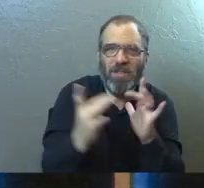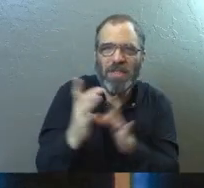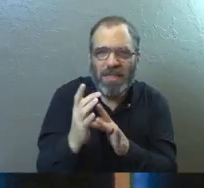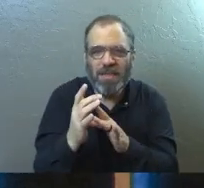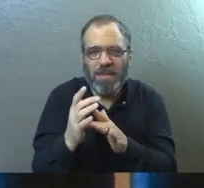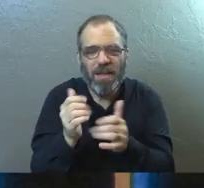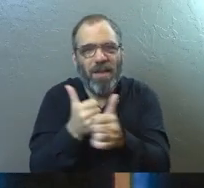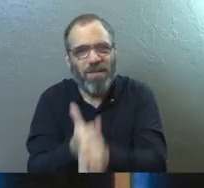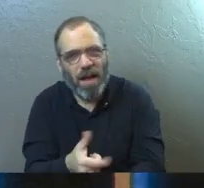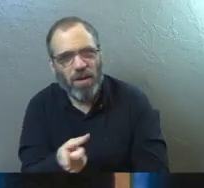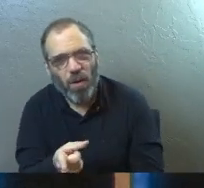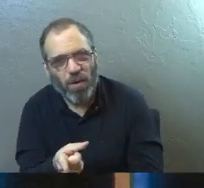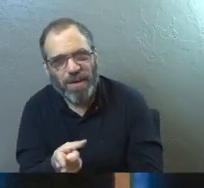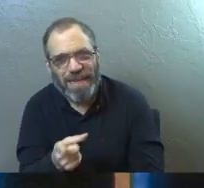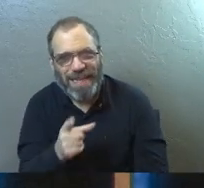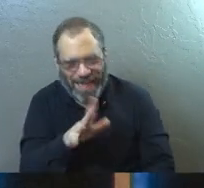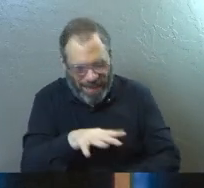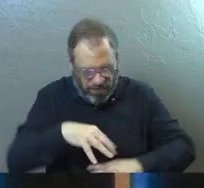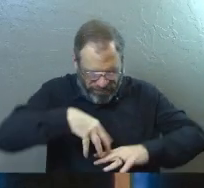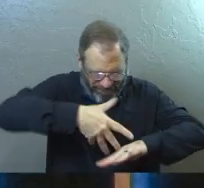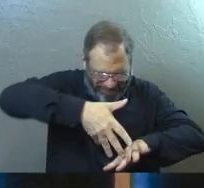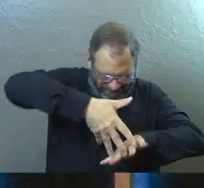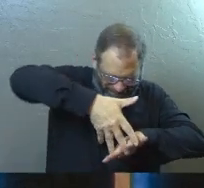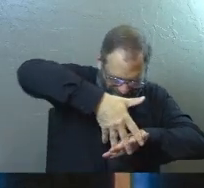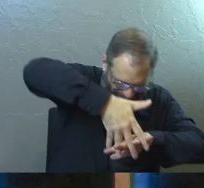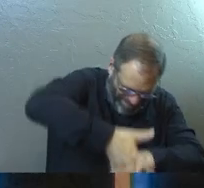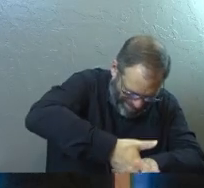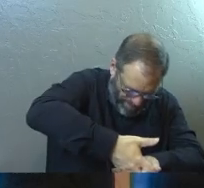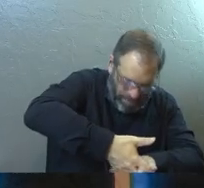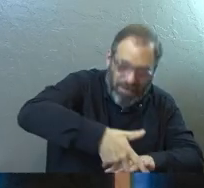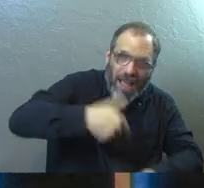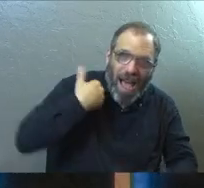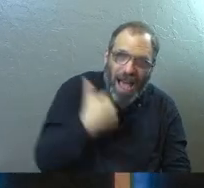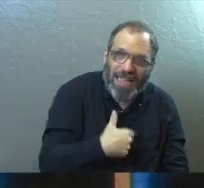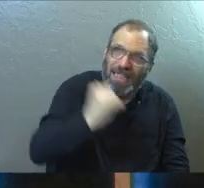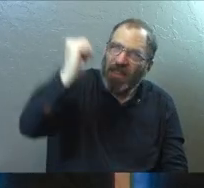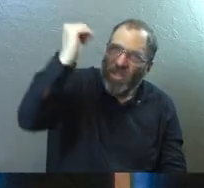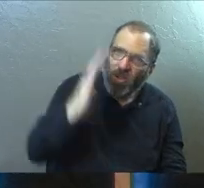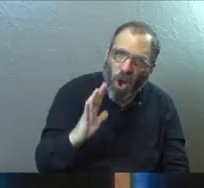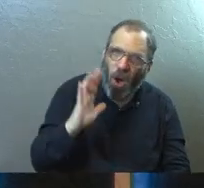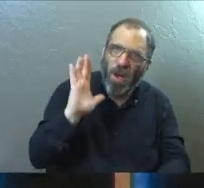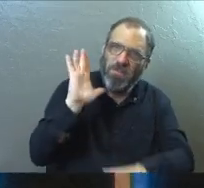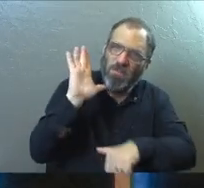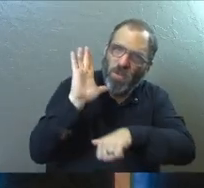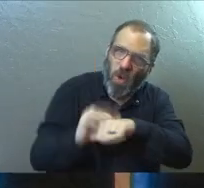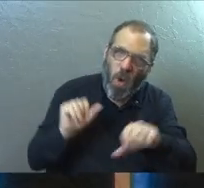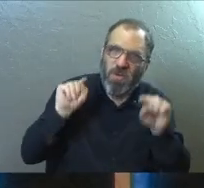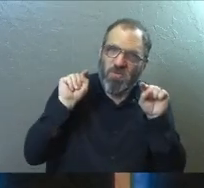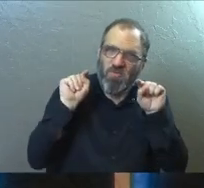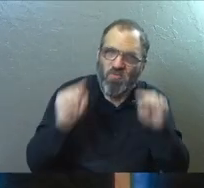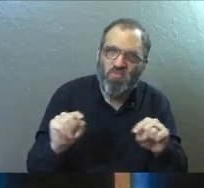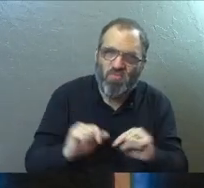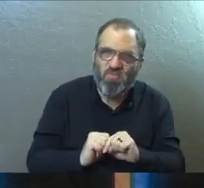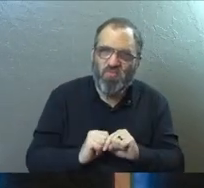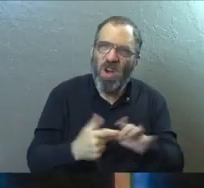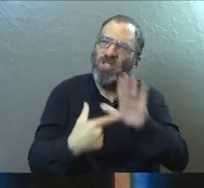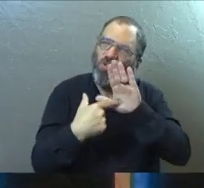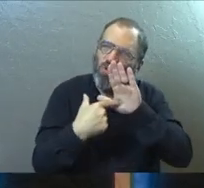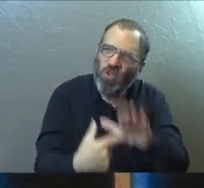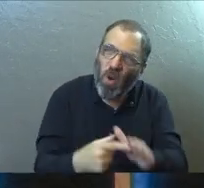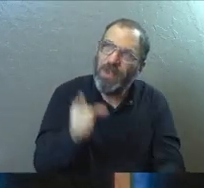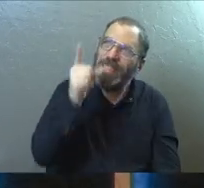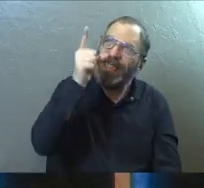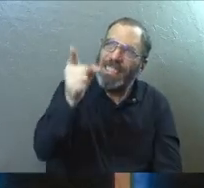did. It's built in us. What is that? That's God calling to us, showing